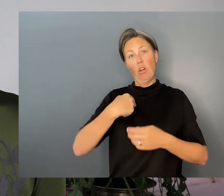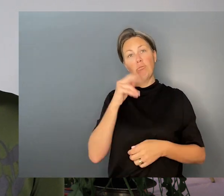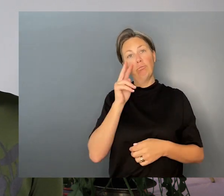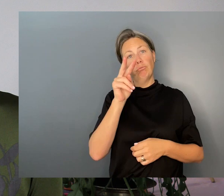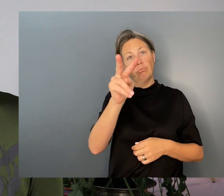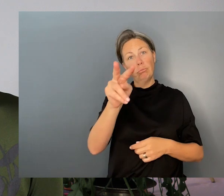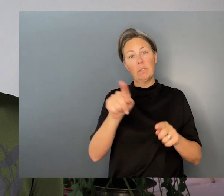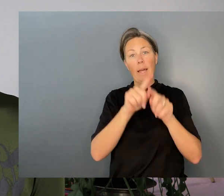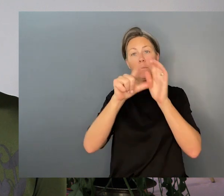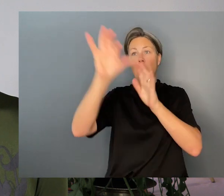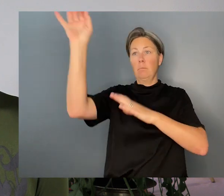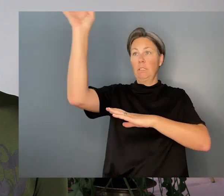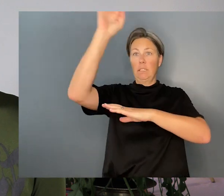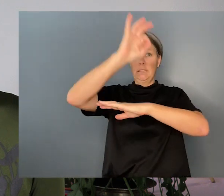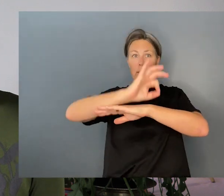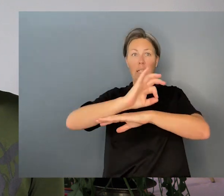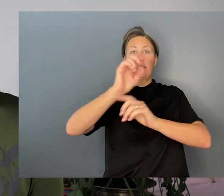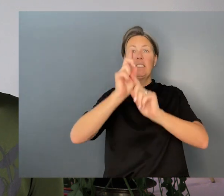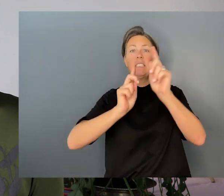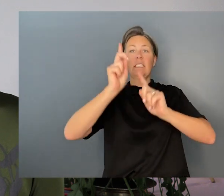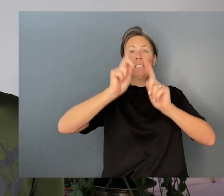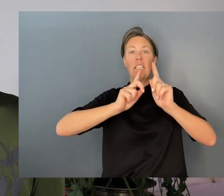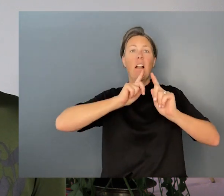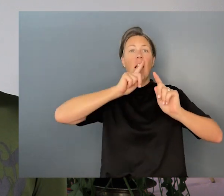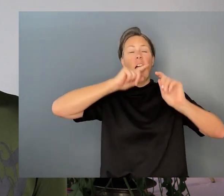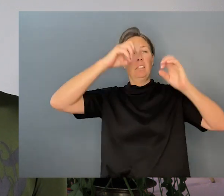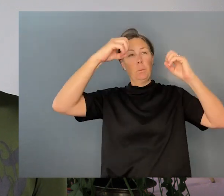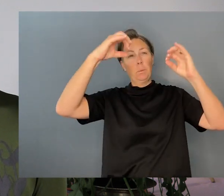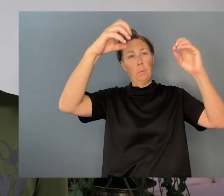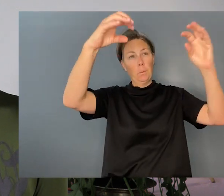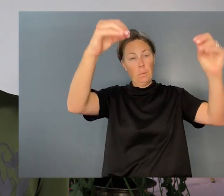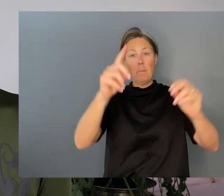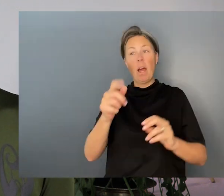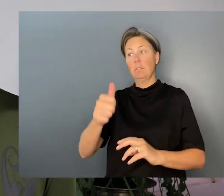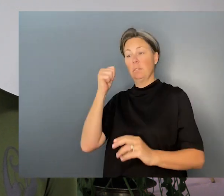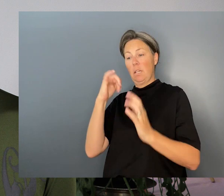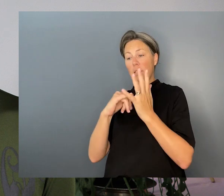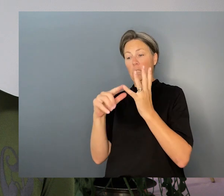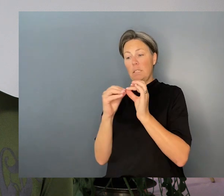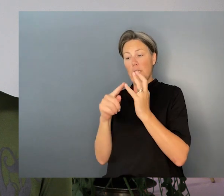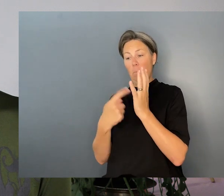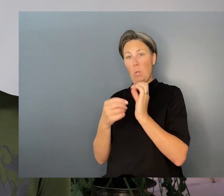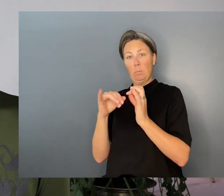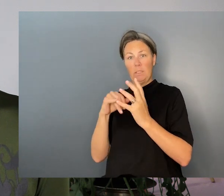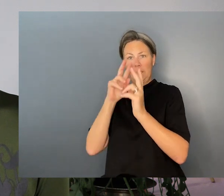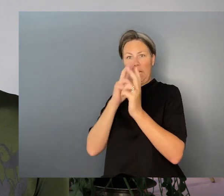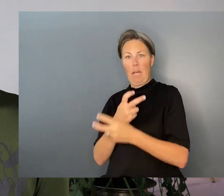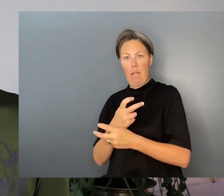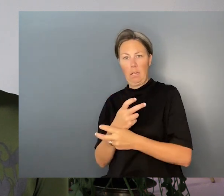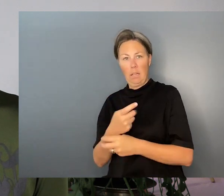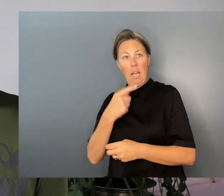It was sunset and the city came lit. The suburbs darkened. It's how we knew where we were, that blue streak.